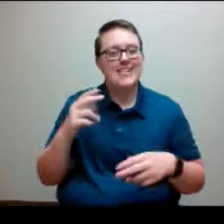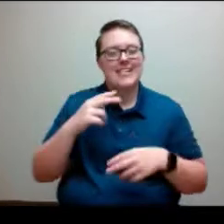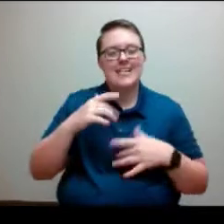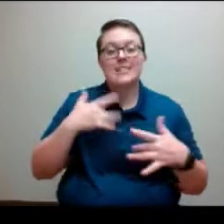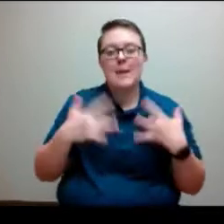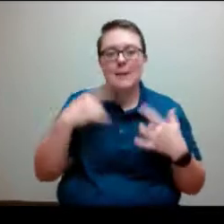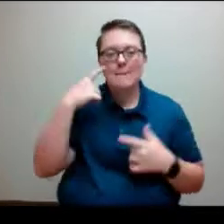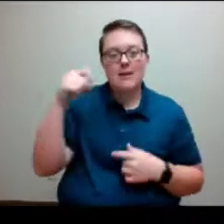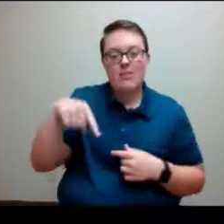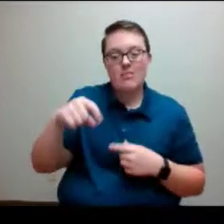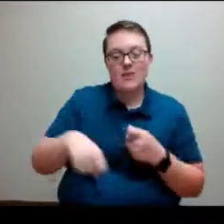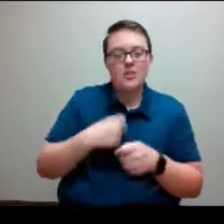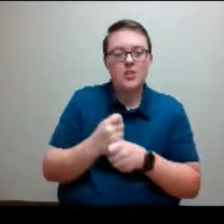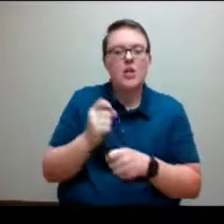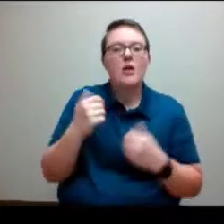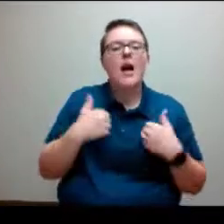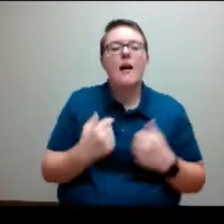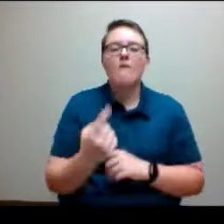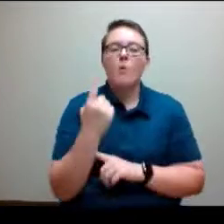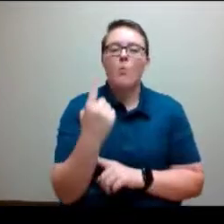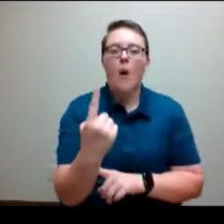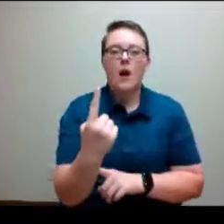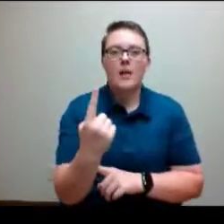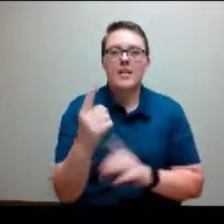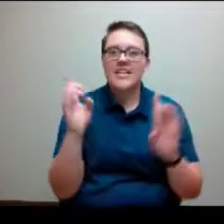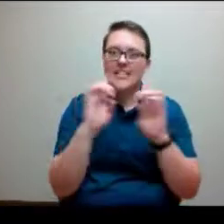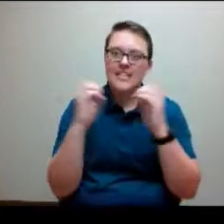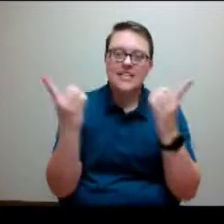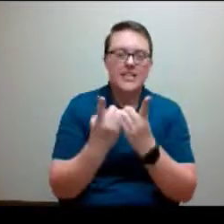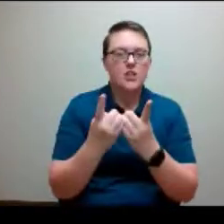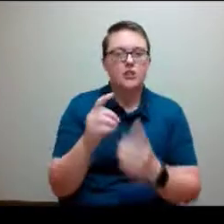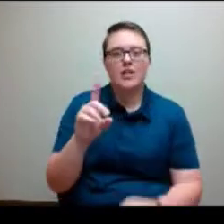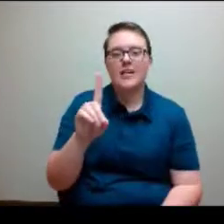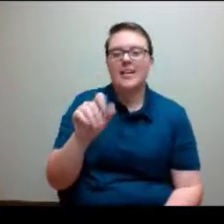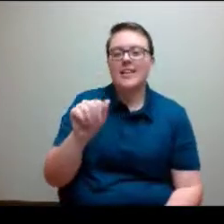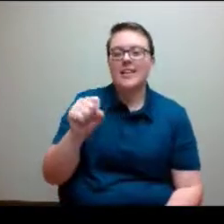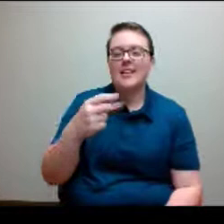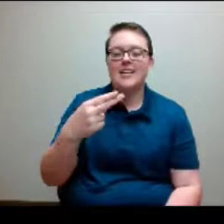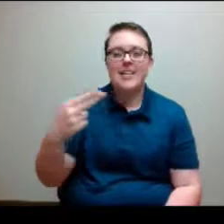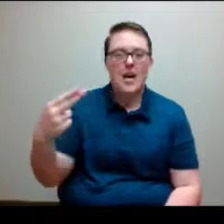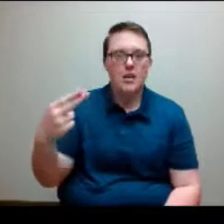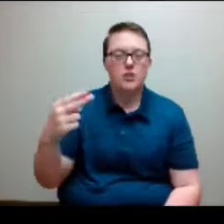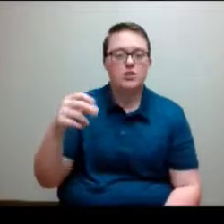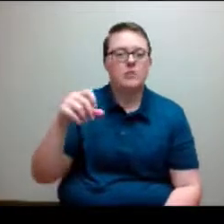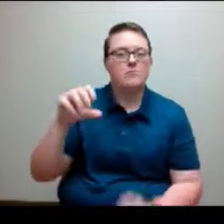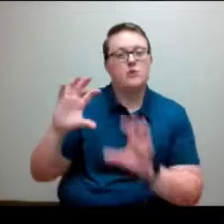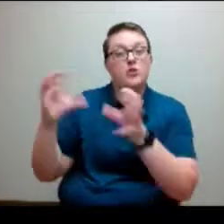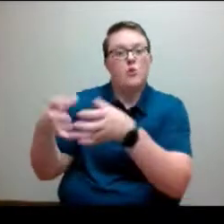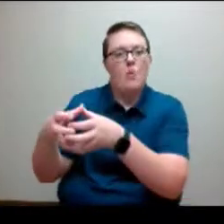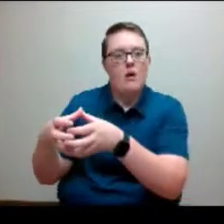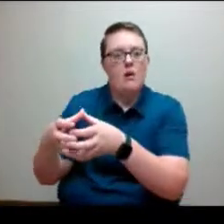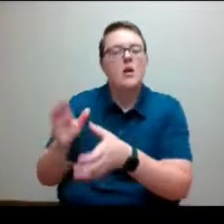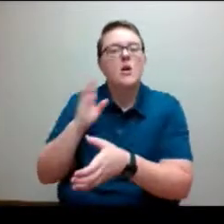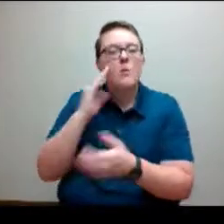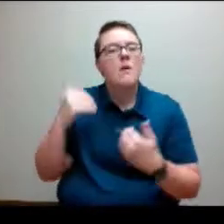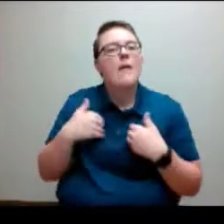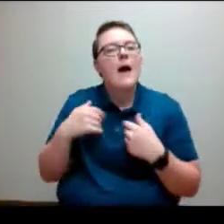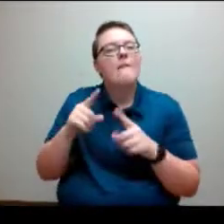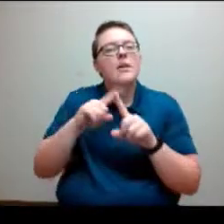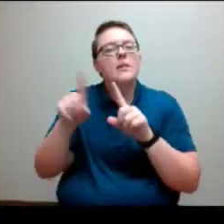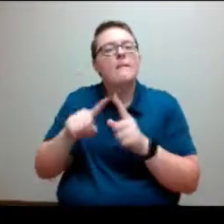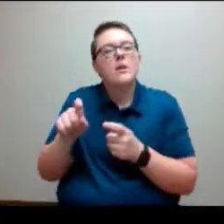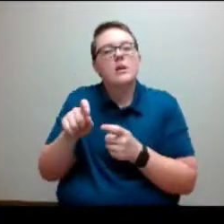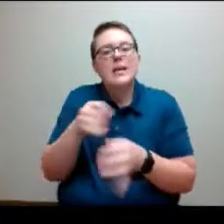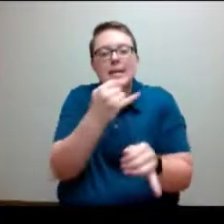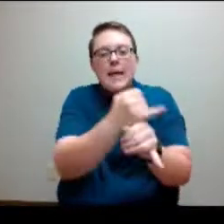Commit DASH Squad that is going to provide support and assistance for campus-specific DASH squads that are going to be